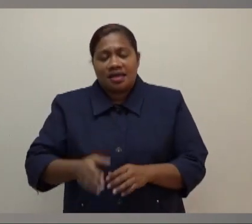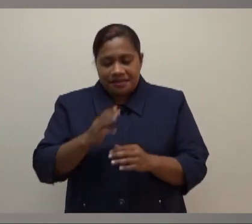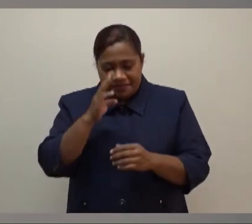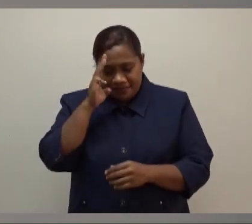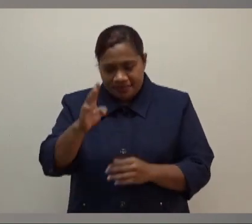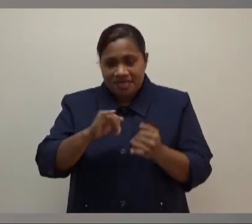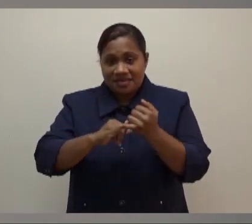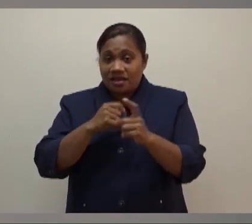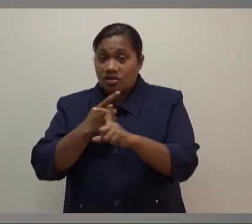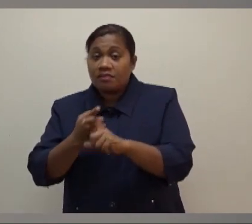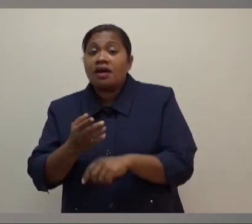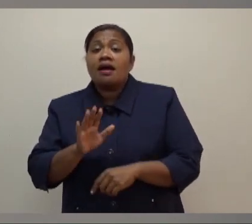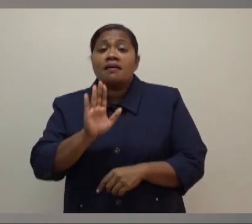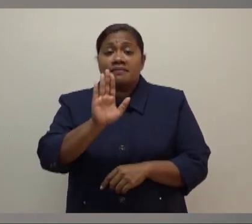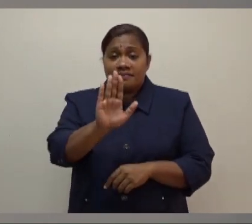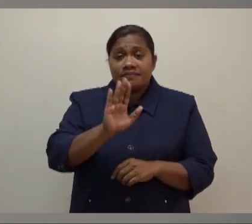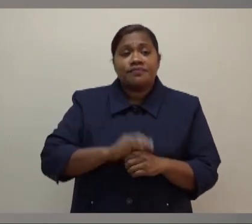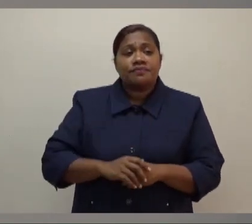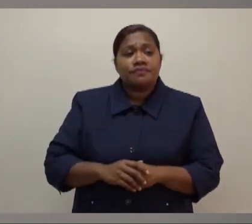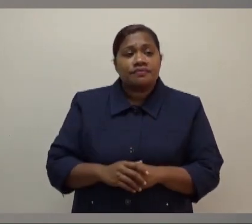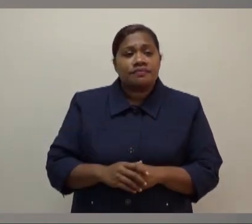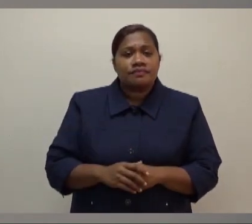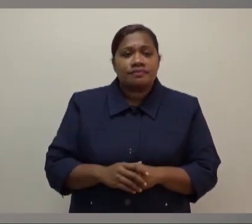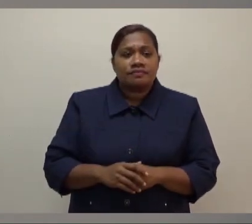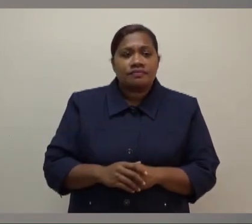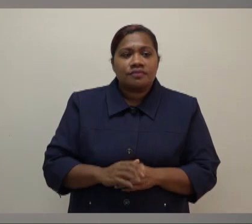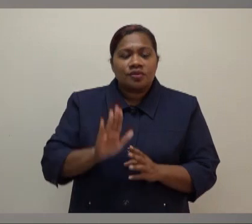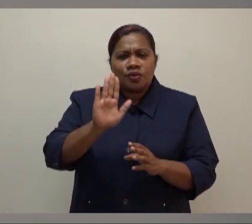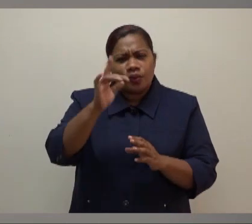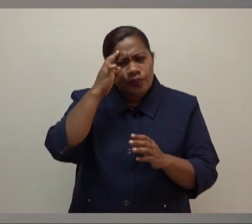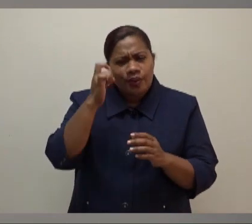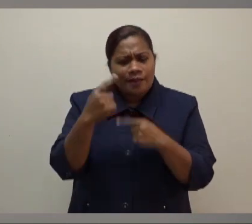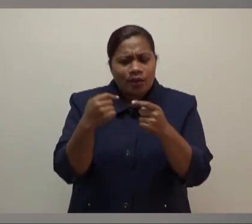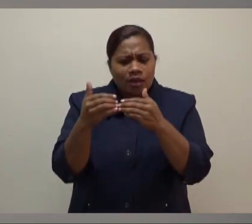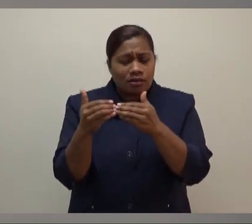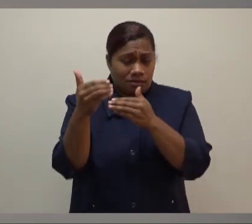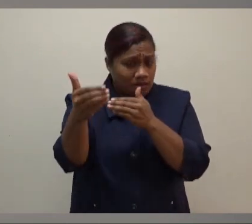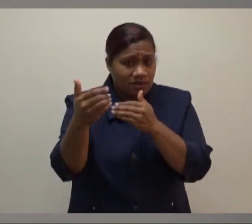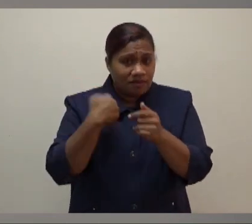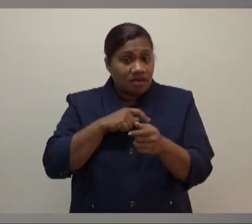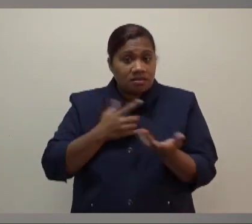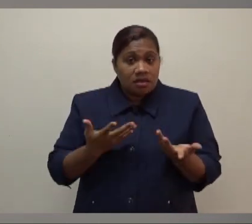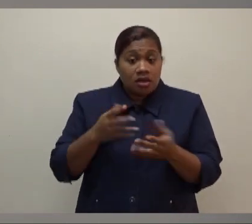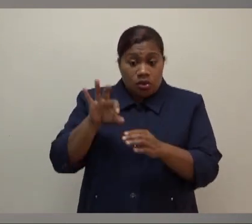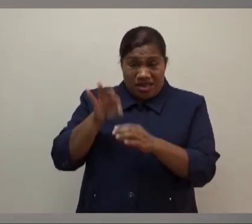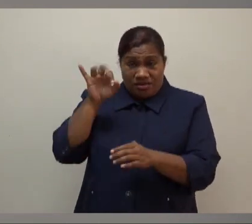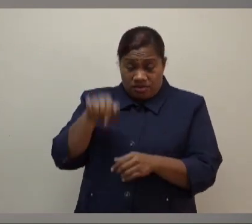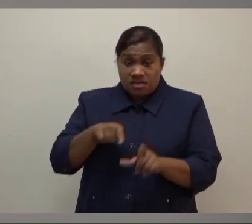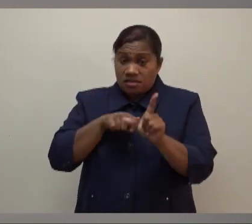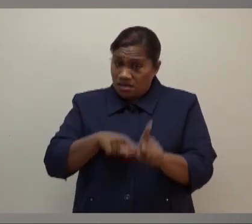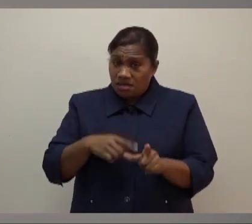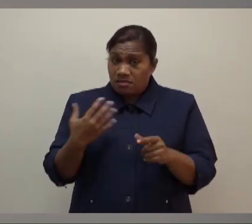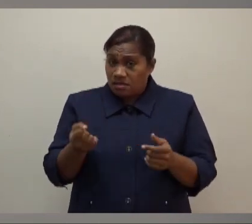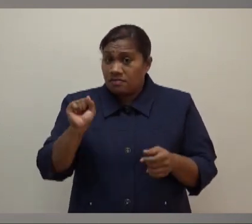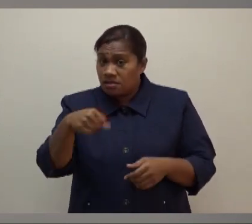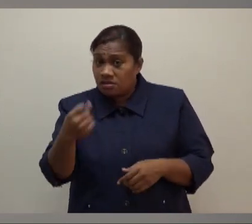economic outlook and basically your general overview about what's ahead of us. Are we going to have the elections this year and do you have any idea